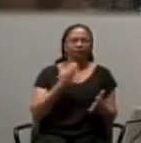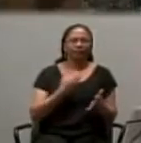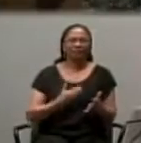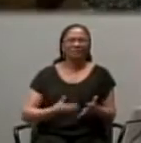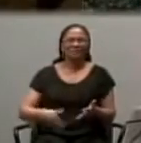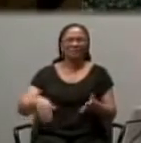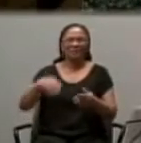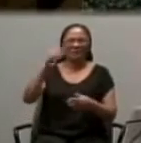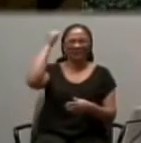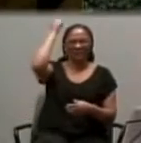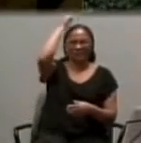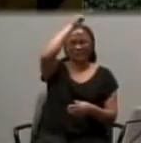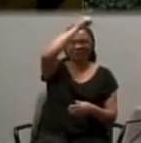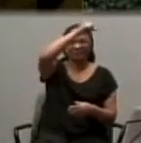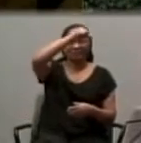speak.